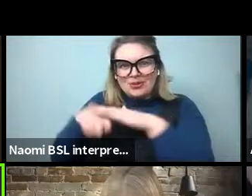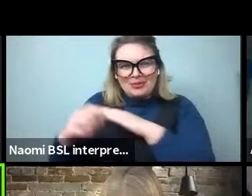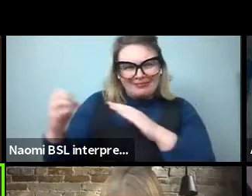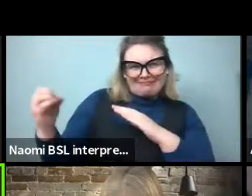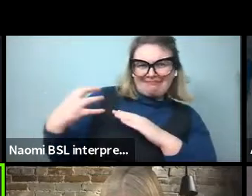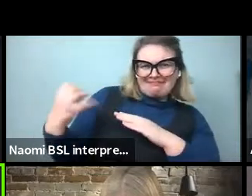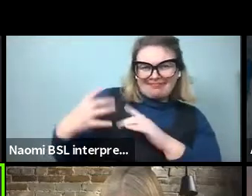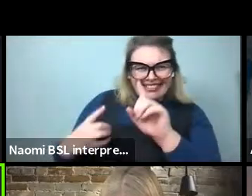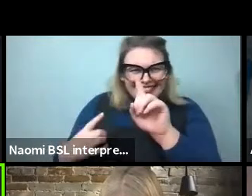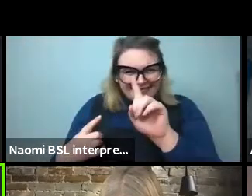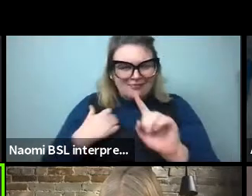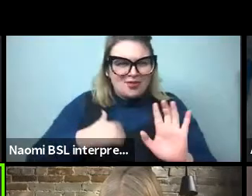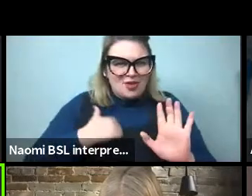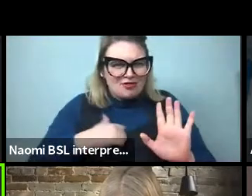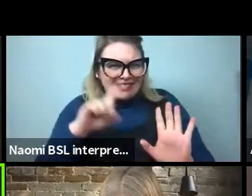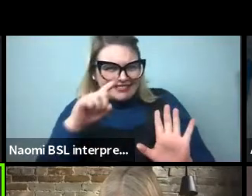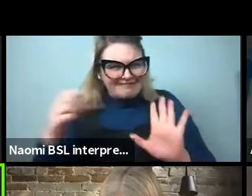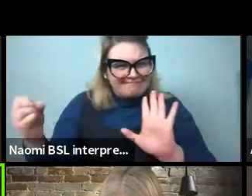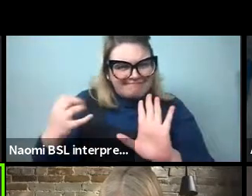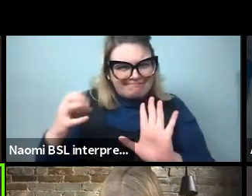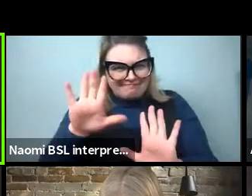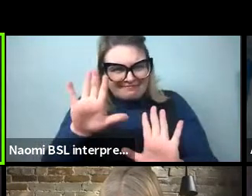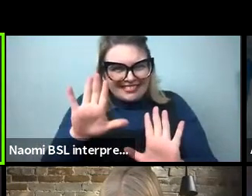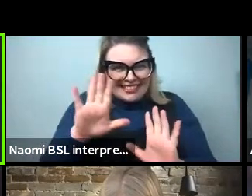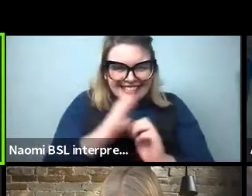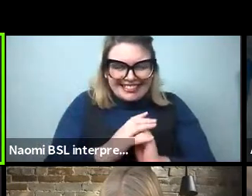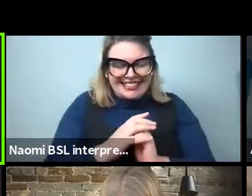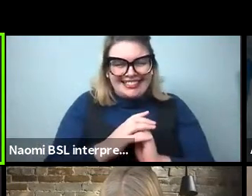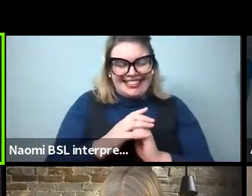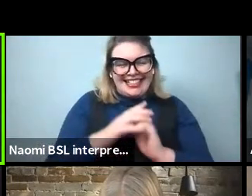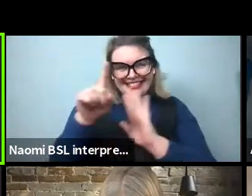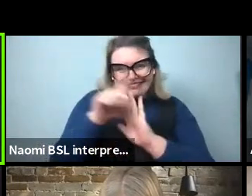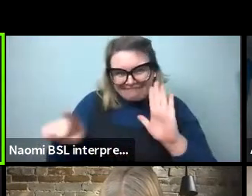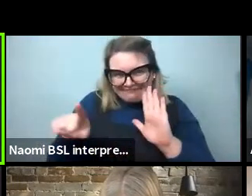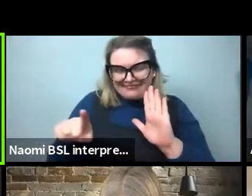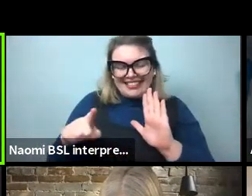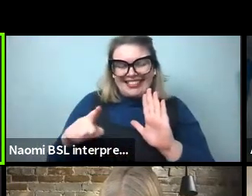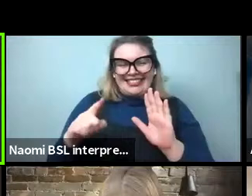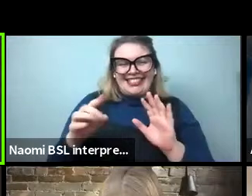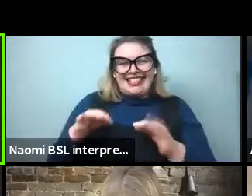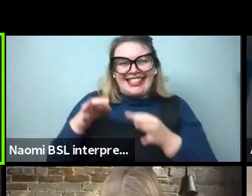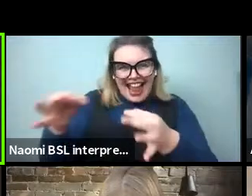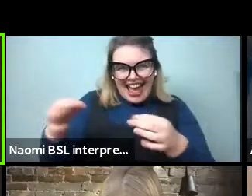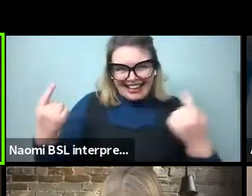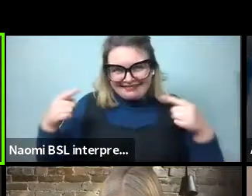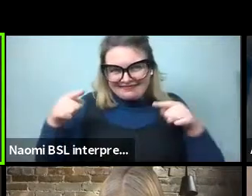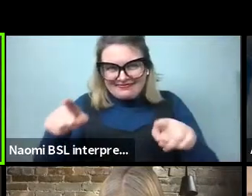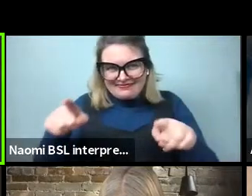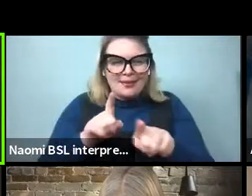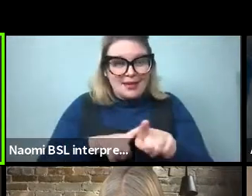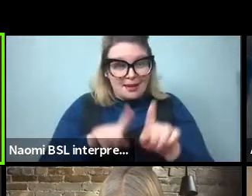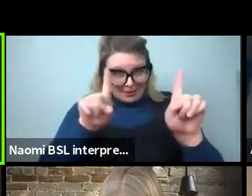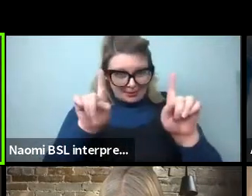Sorry, that was echo on the delay of my web stream. Let me get all these turned off before I... ...